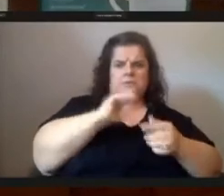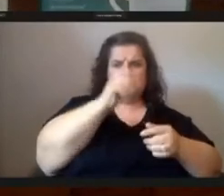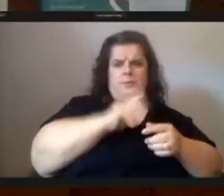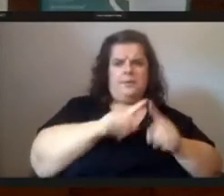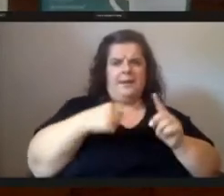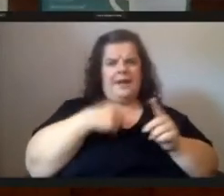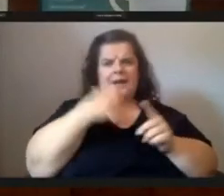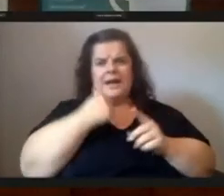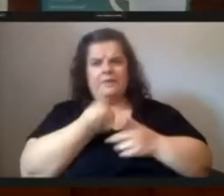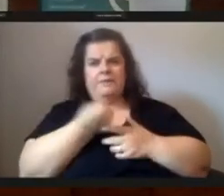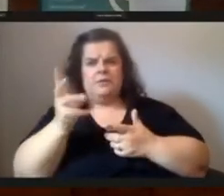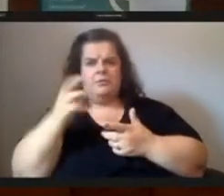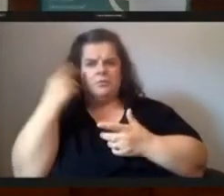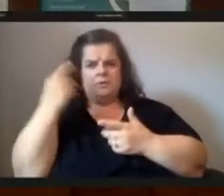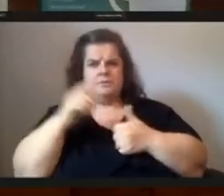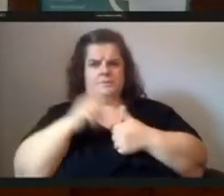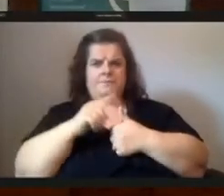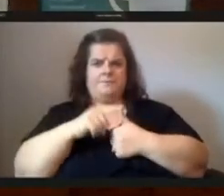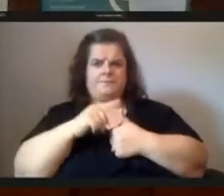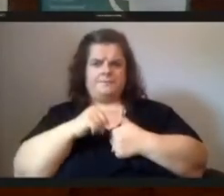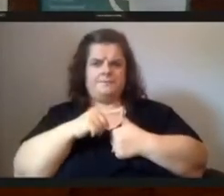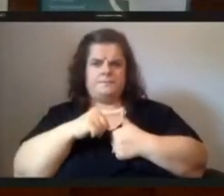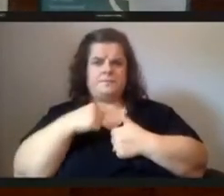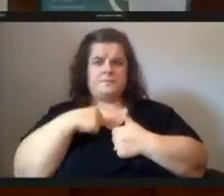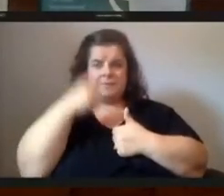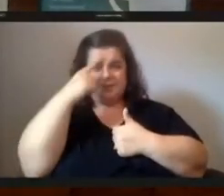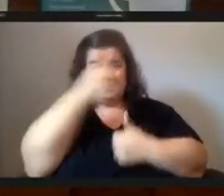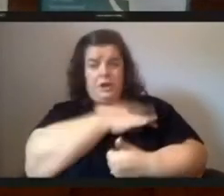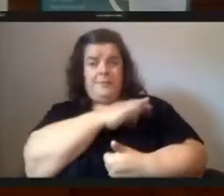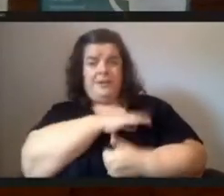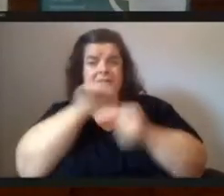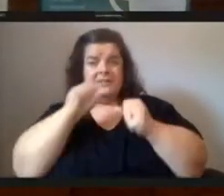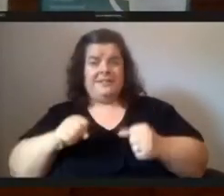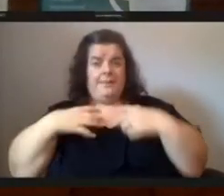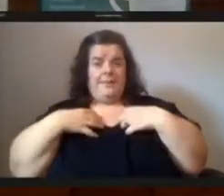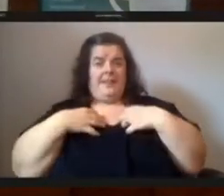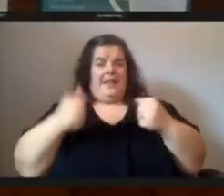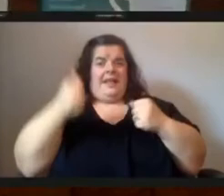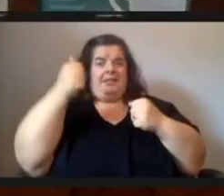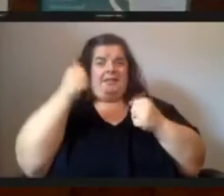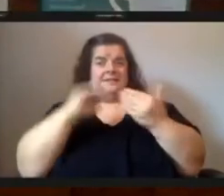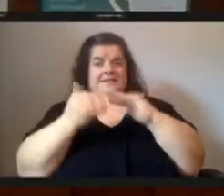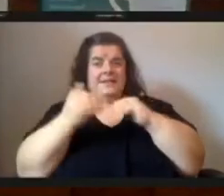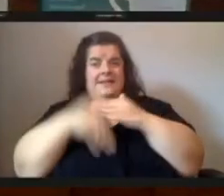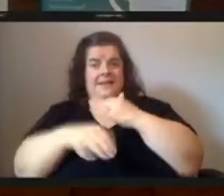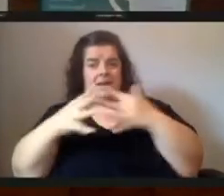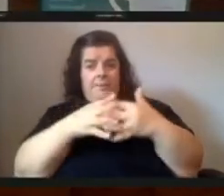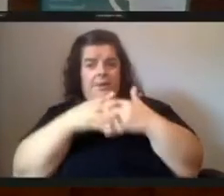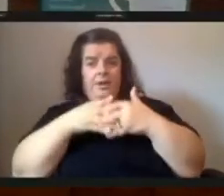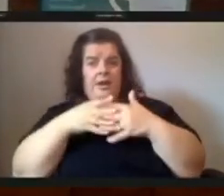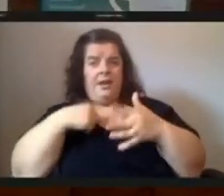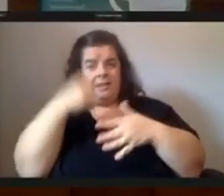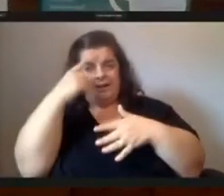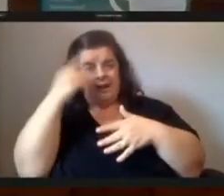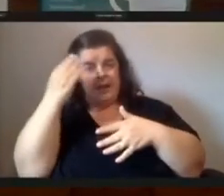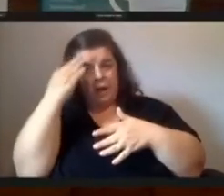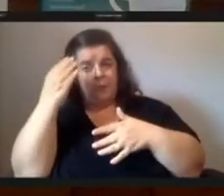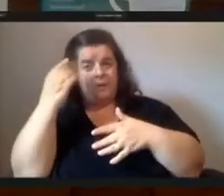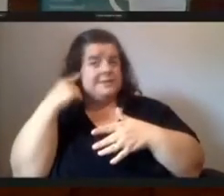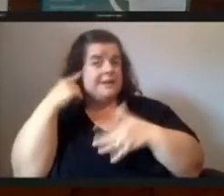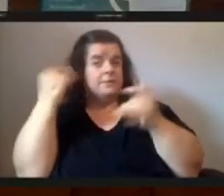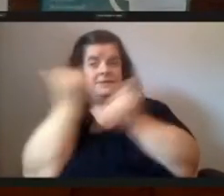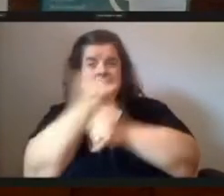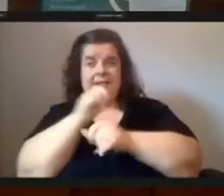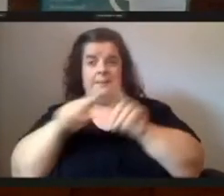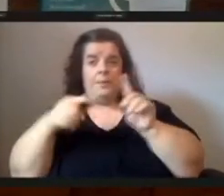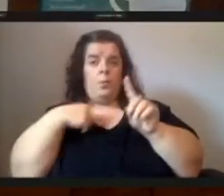reasons one i think that pittsburgh can be the healthiest city in america i do i know it sounds silly now but we can be